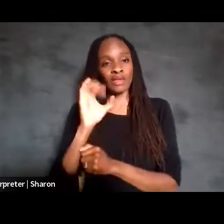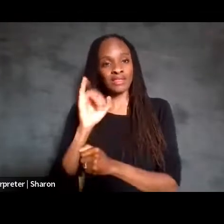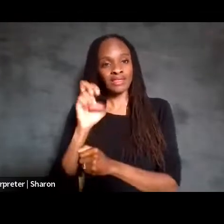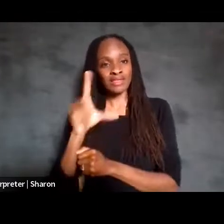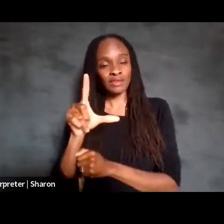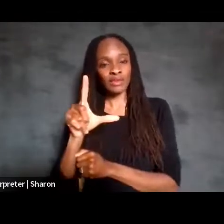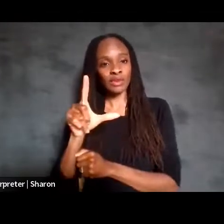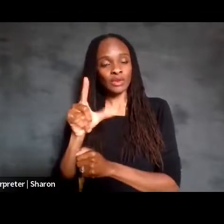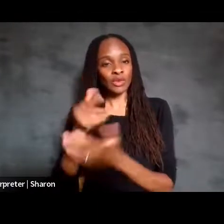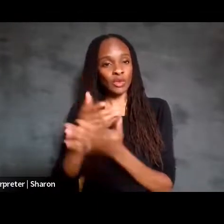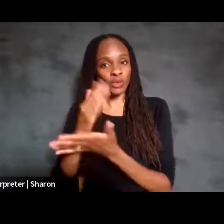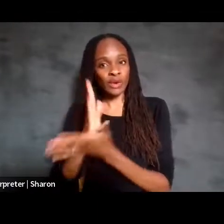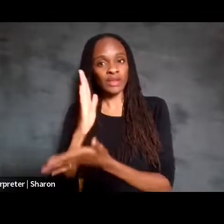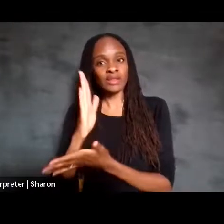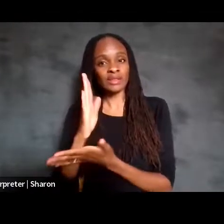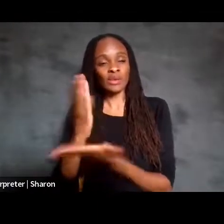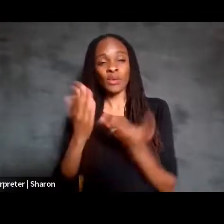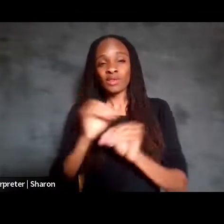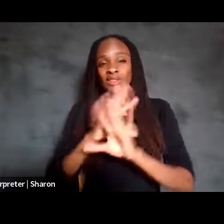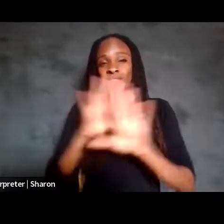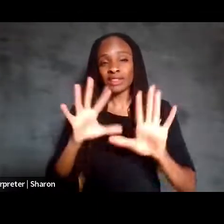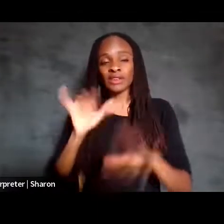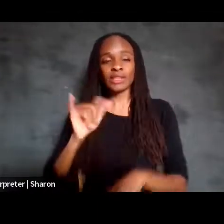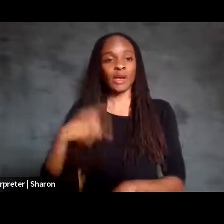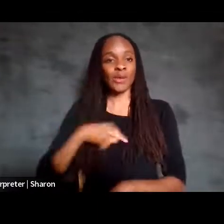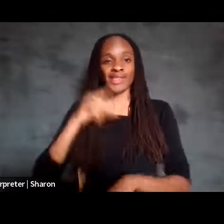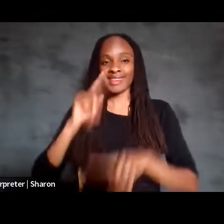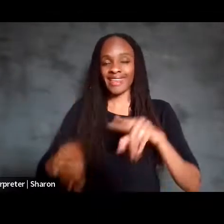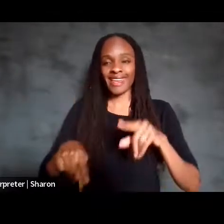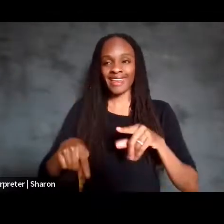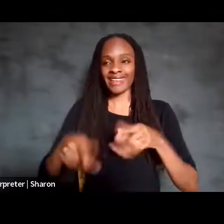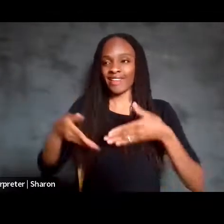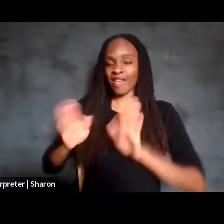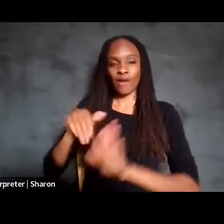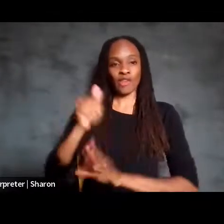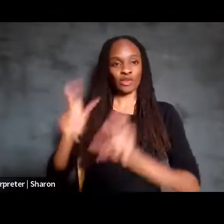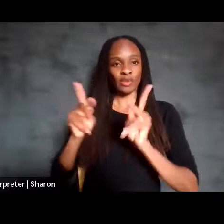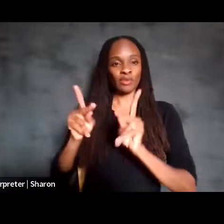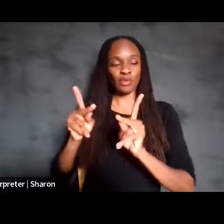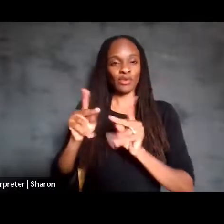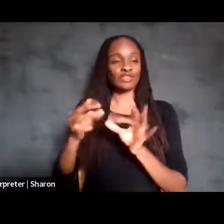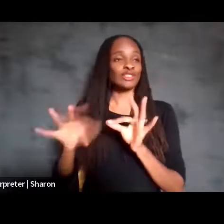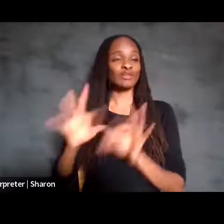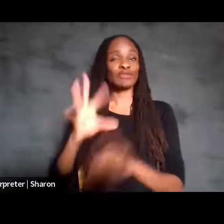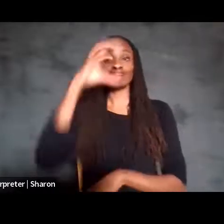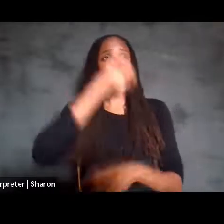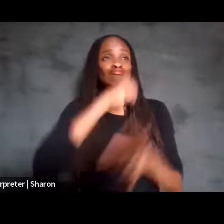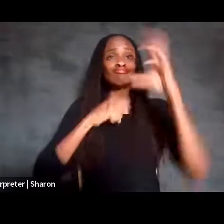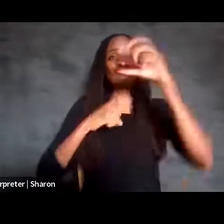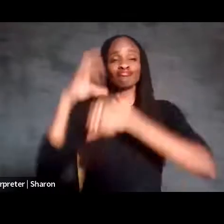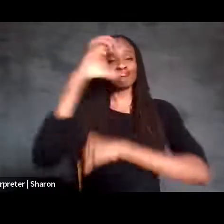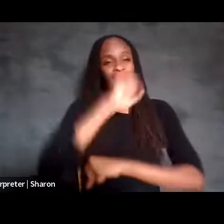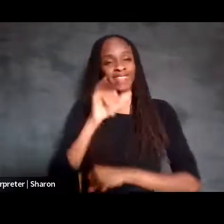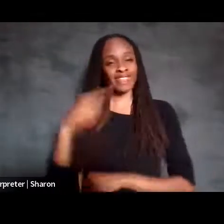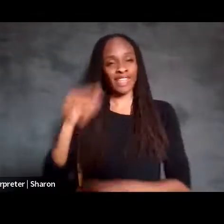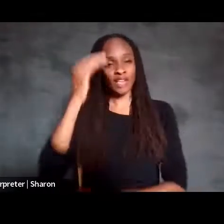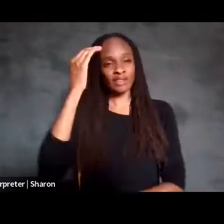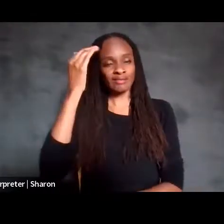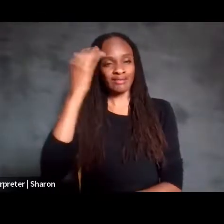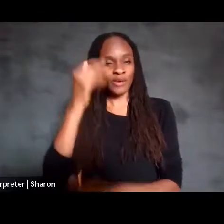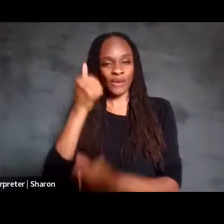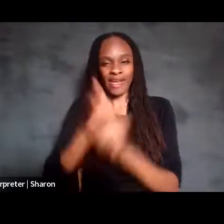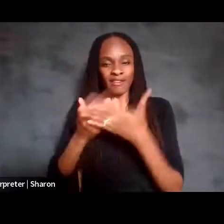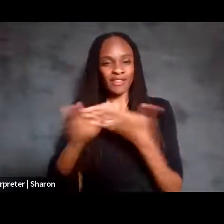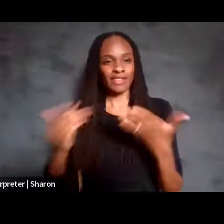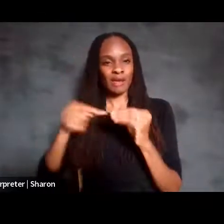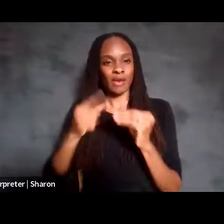Which is, we cannot let others simply assume and act as if they know everything they need to know about who we are,